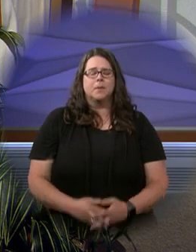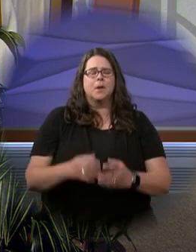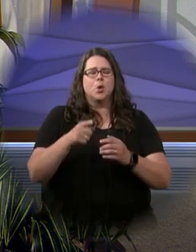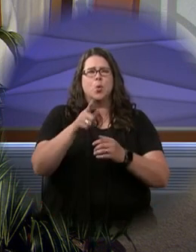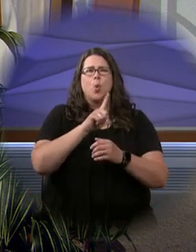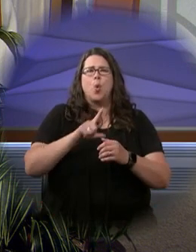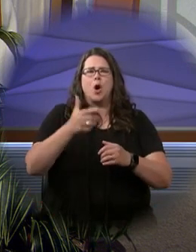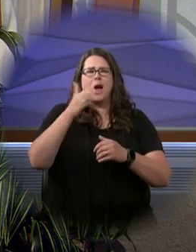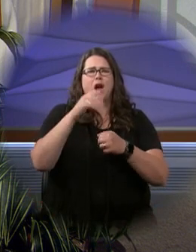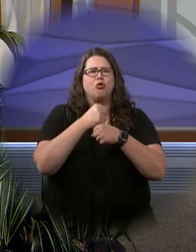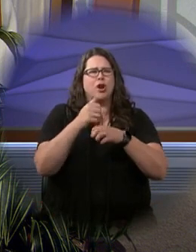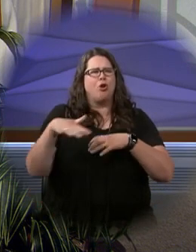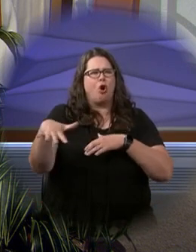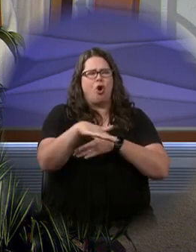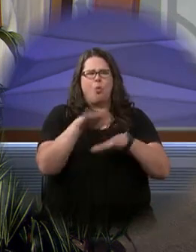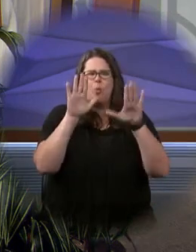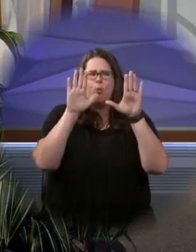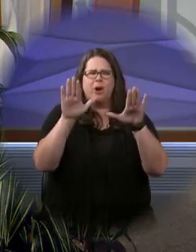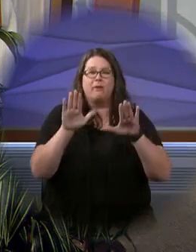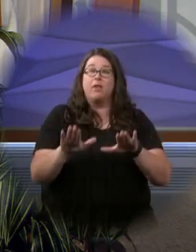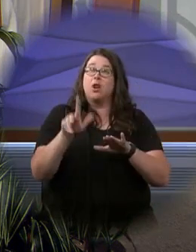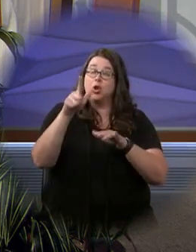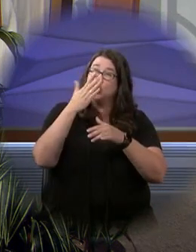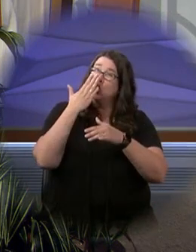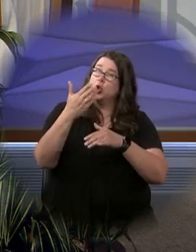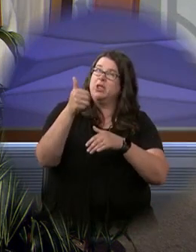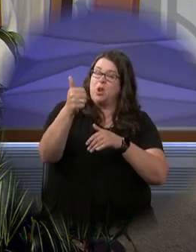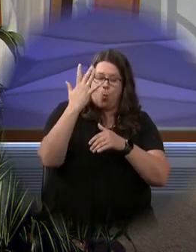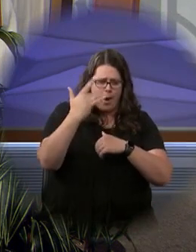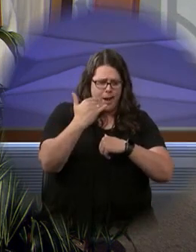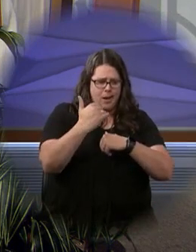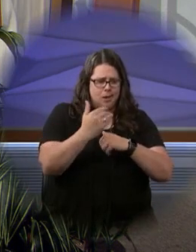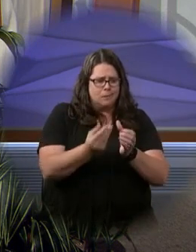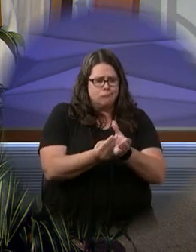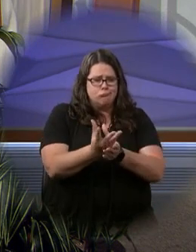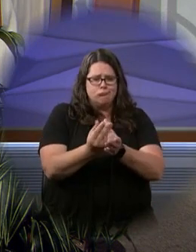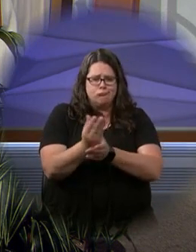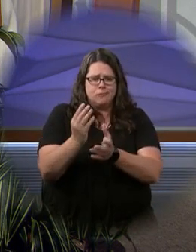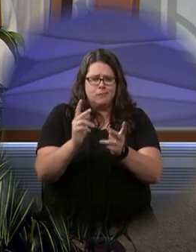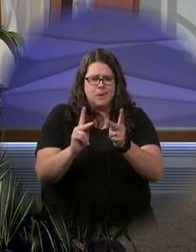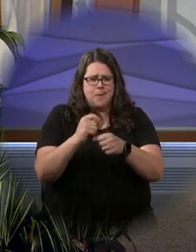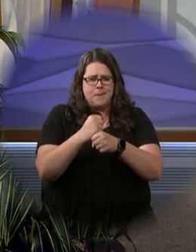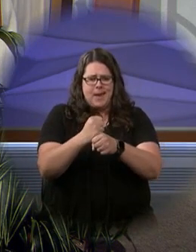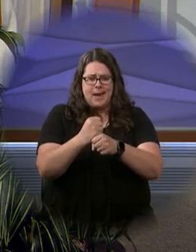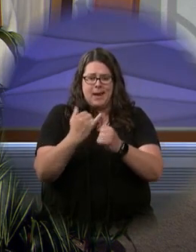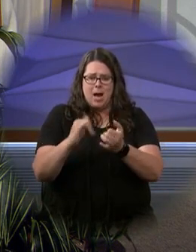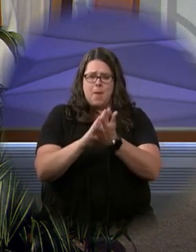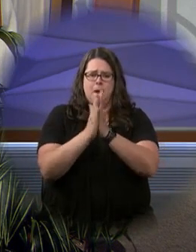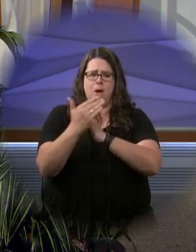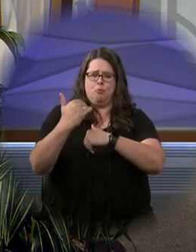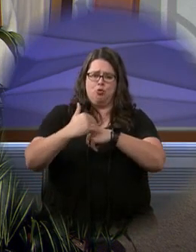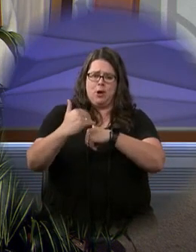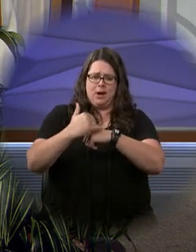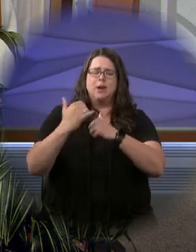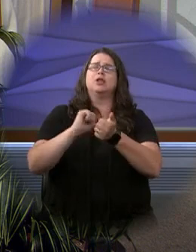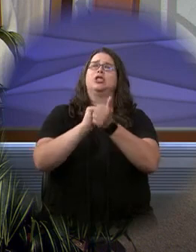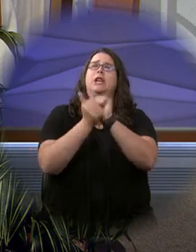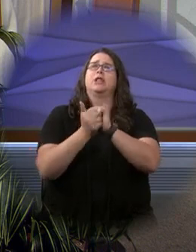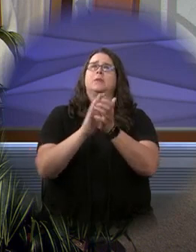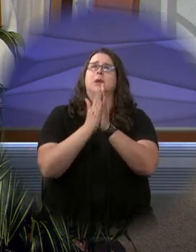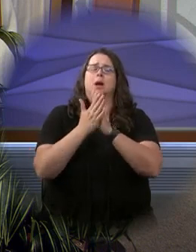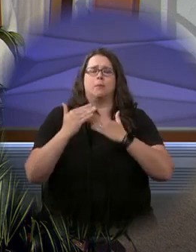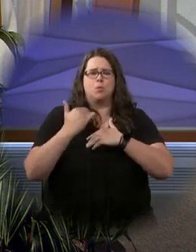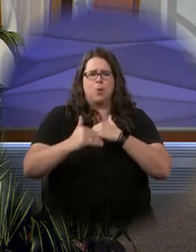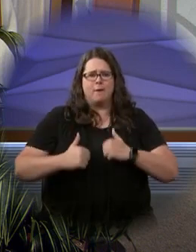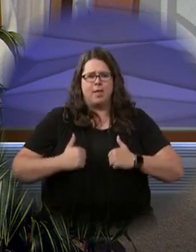Blessed are you, Lord God of all creation. For through your goodness, we have received the bread we offer you. Fruit of the earth and work of human hands. It will become